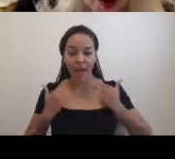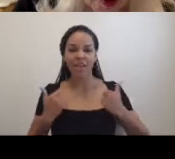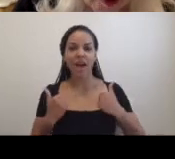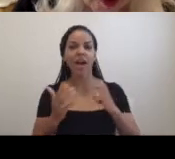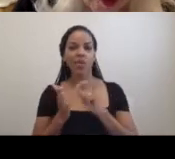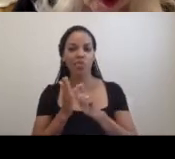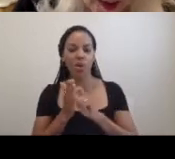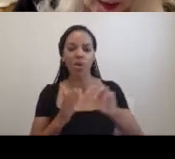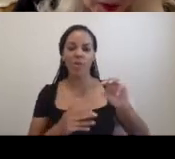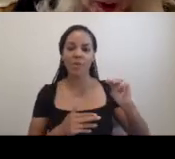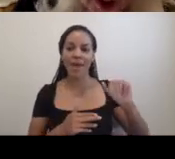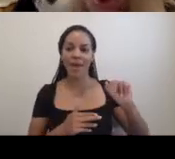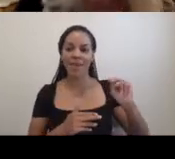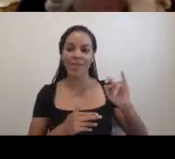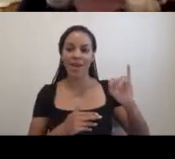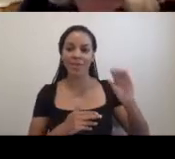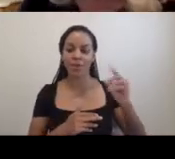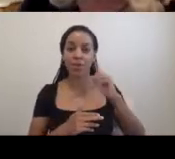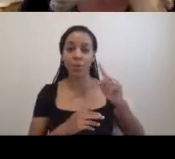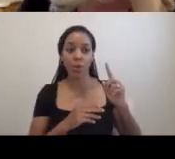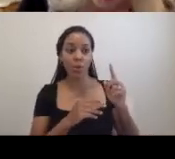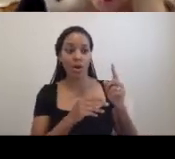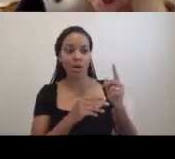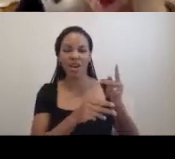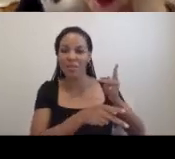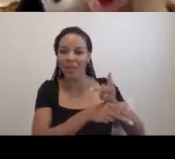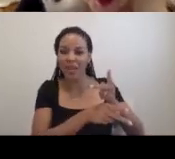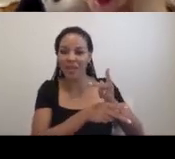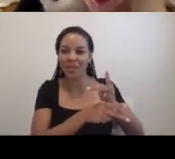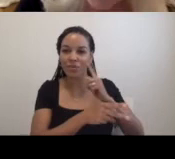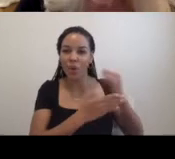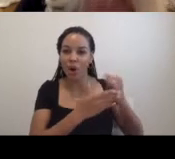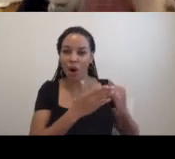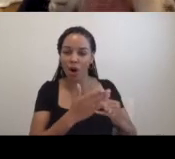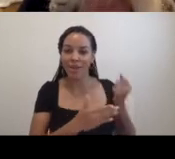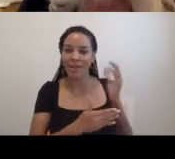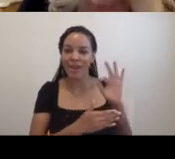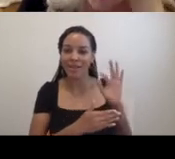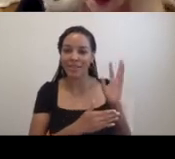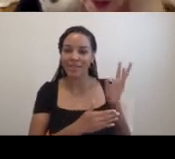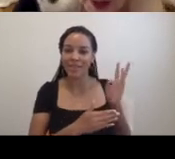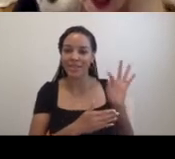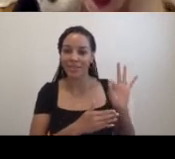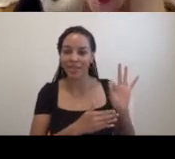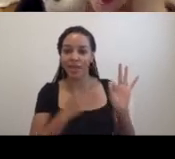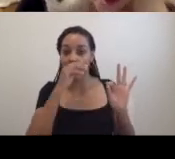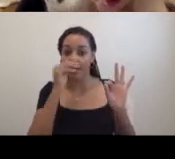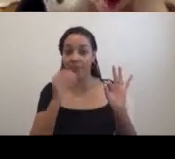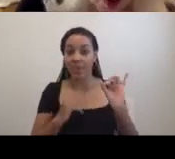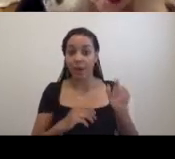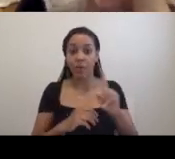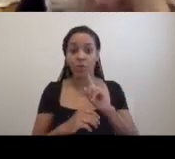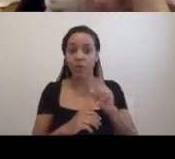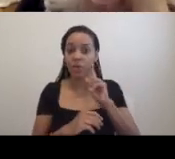art, 1969 proposal for an exhibition care. It was a